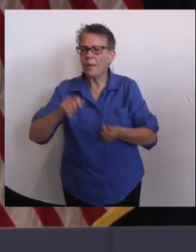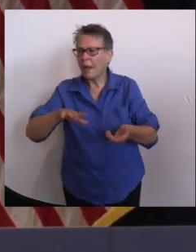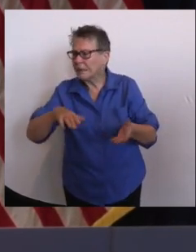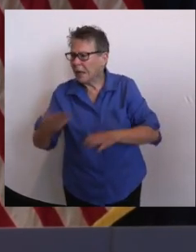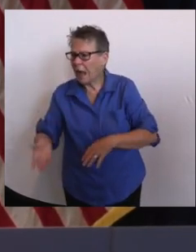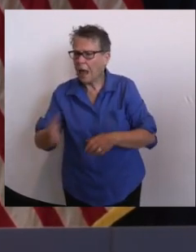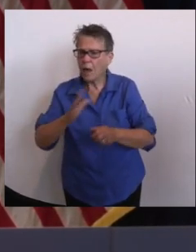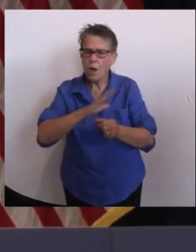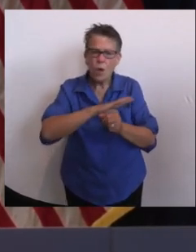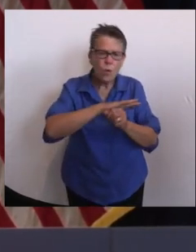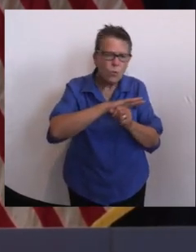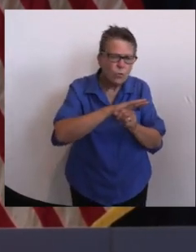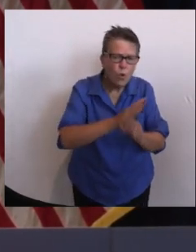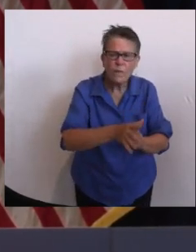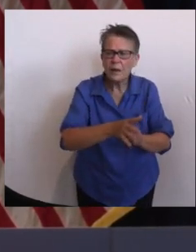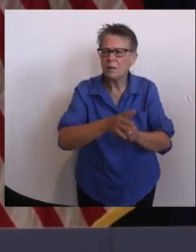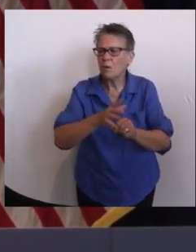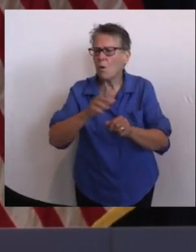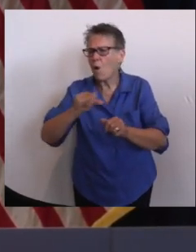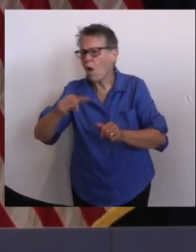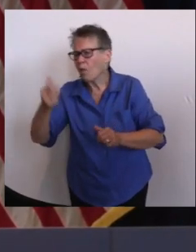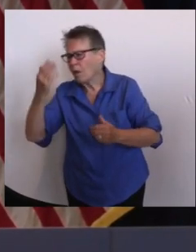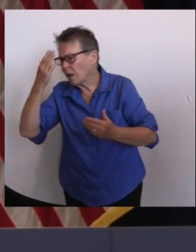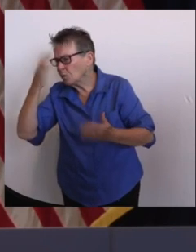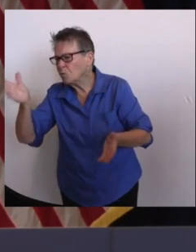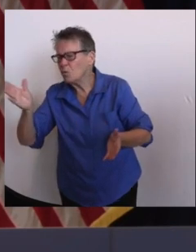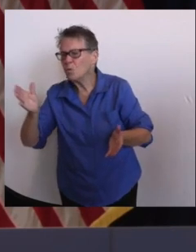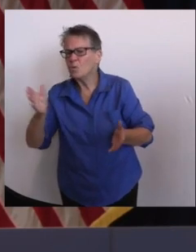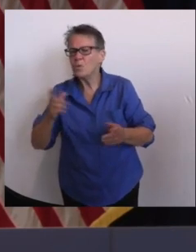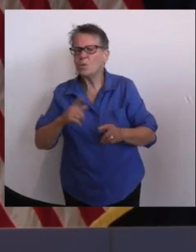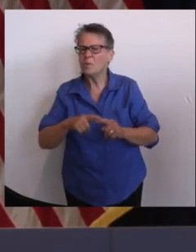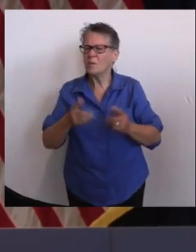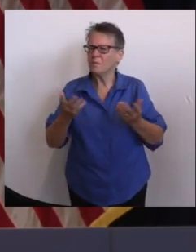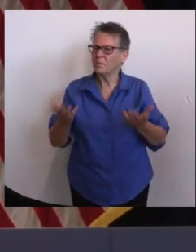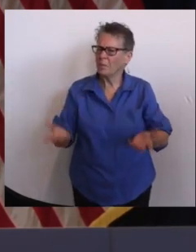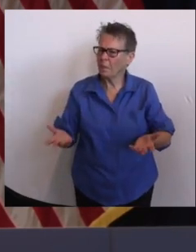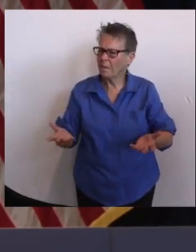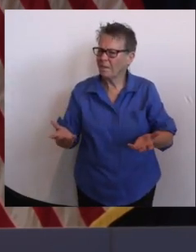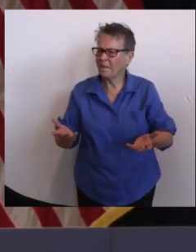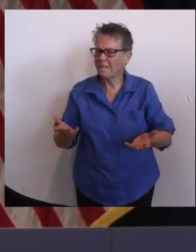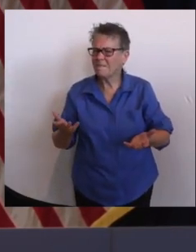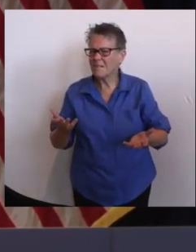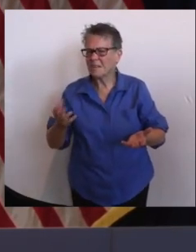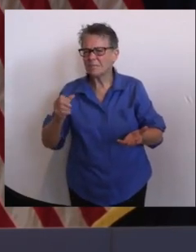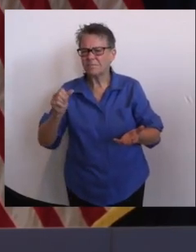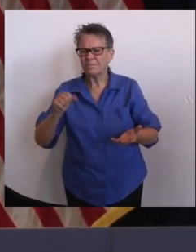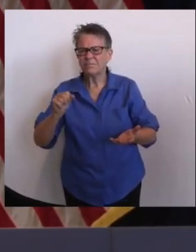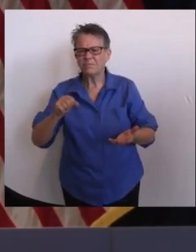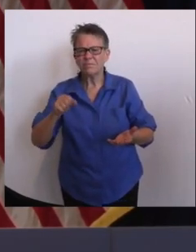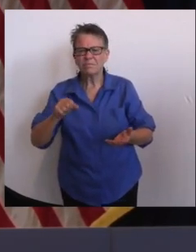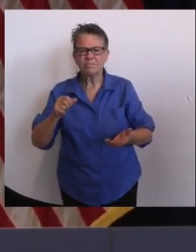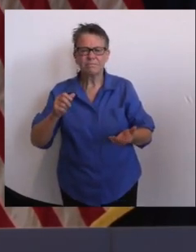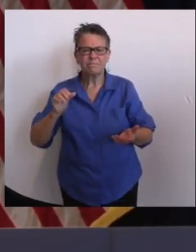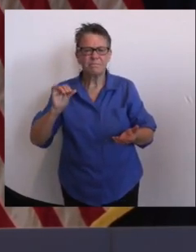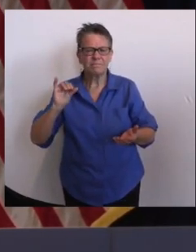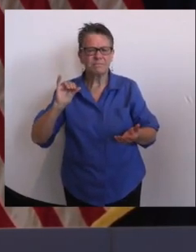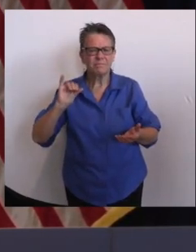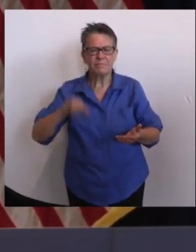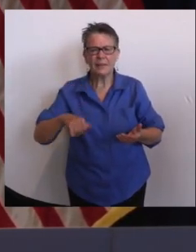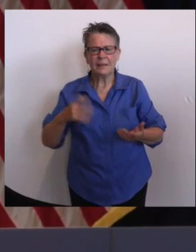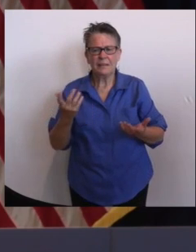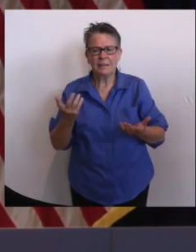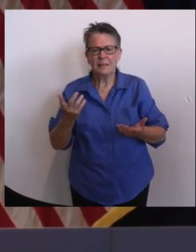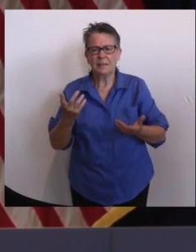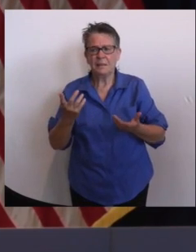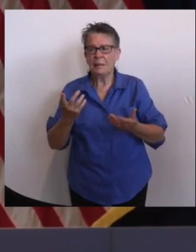commissioner and her team, and I don't think I could land on any other conclusion there, Alex. And I did just get an update from the state